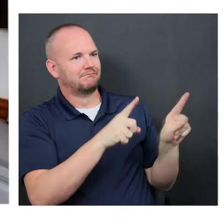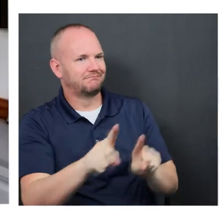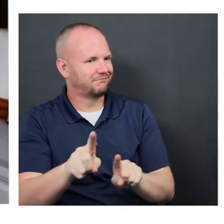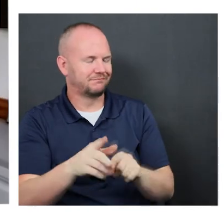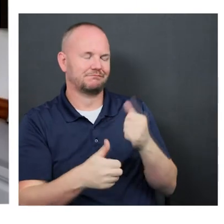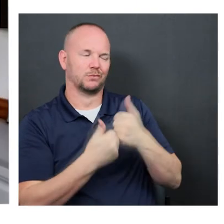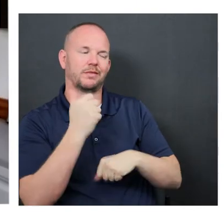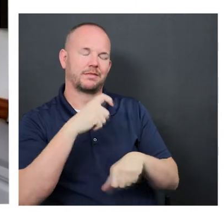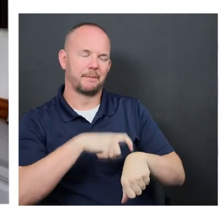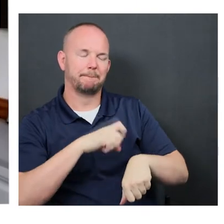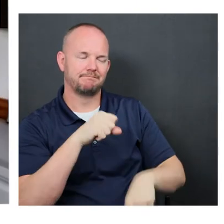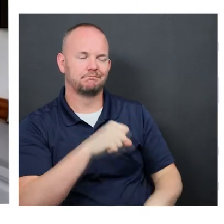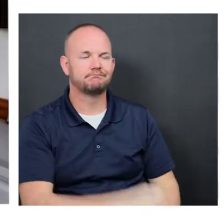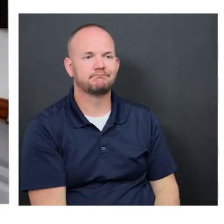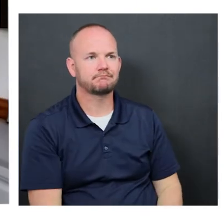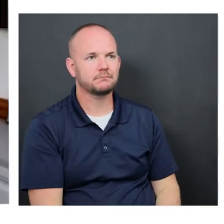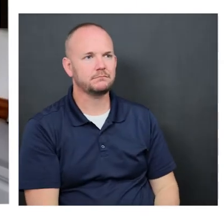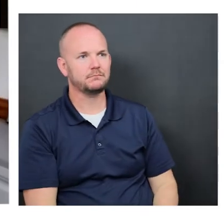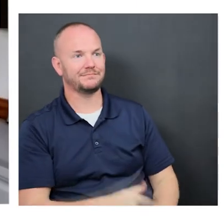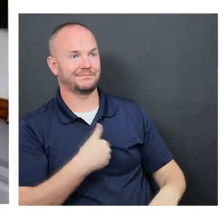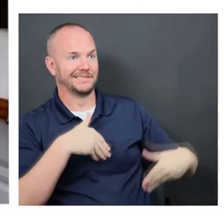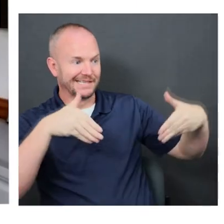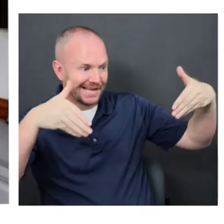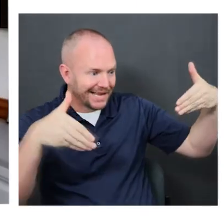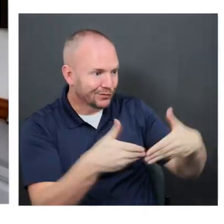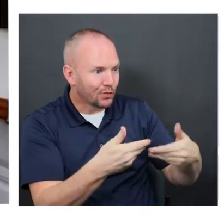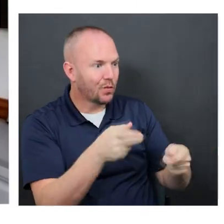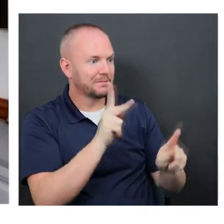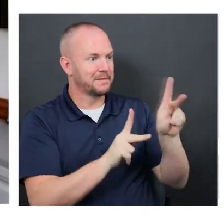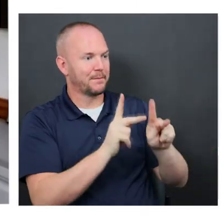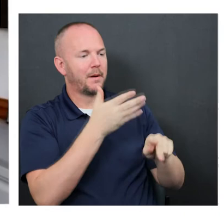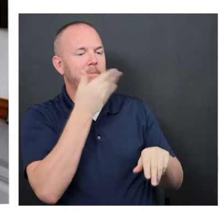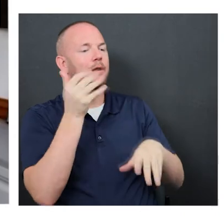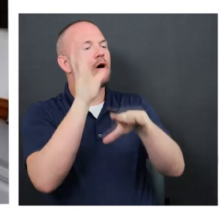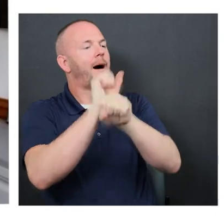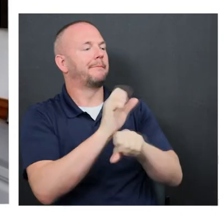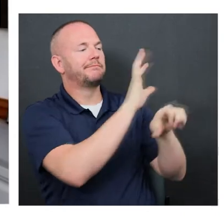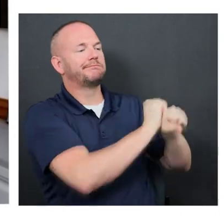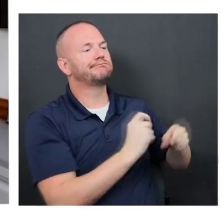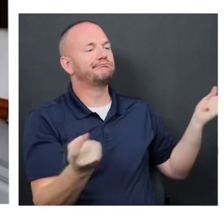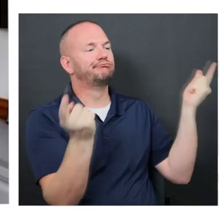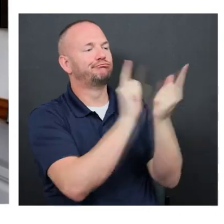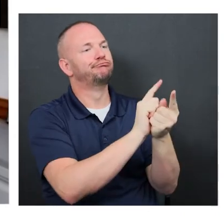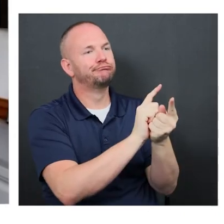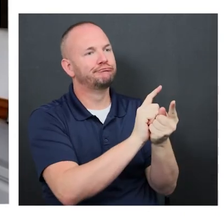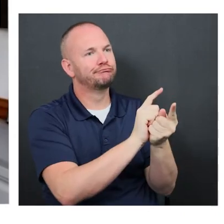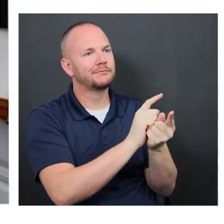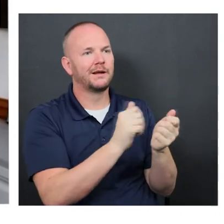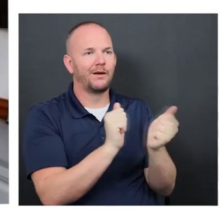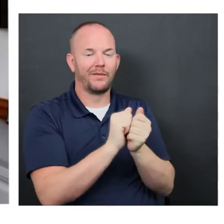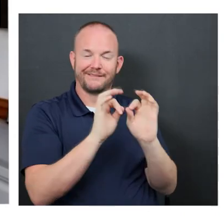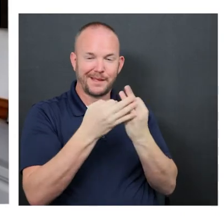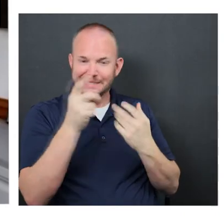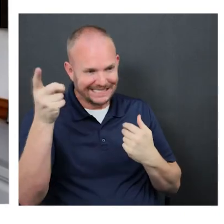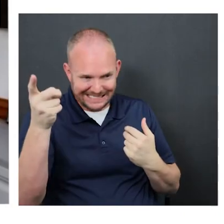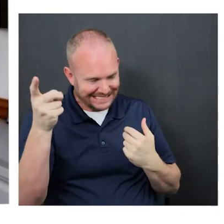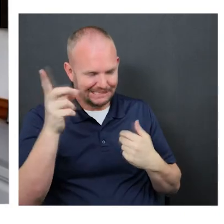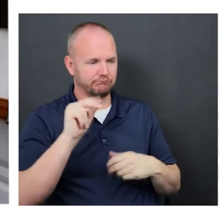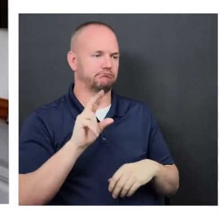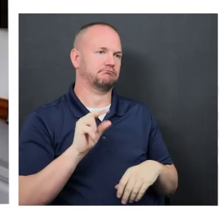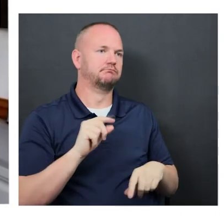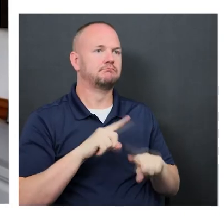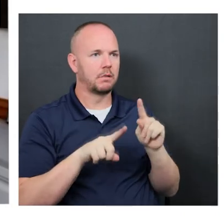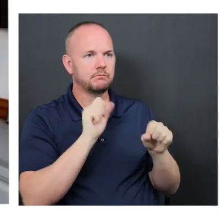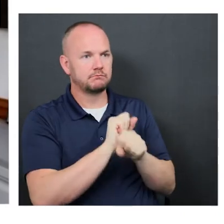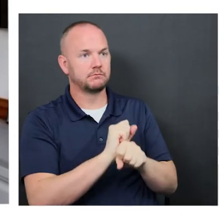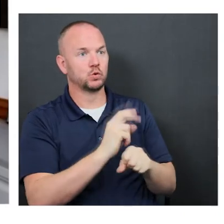Um, so we don't want people regressing to the, to bad habits, right? Not using an interpreter, using a family member, or just thinking that